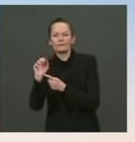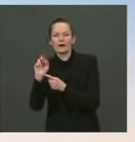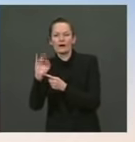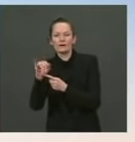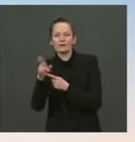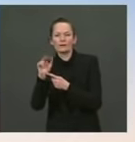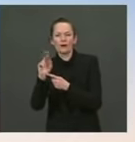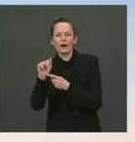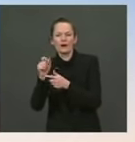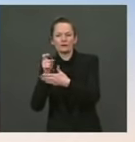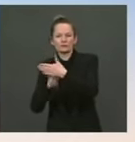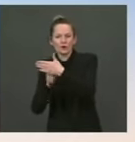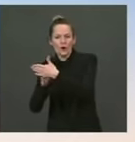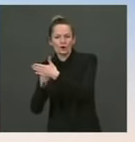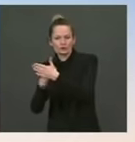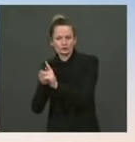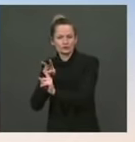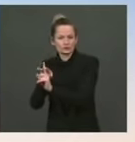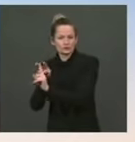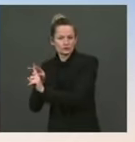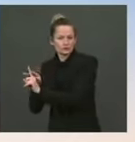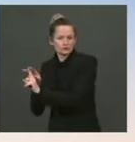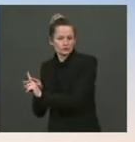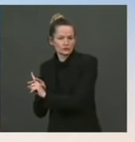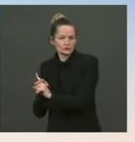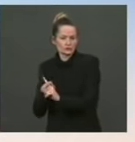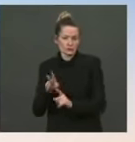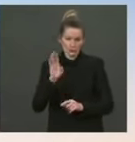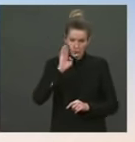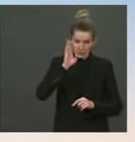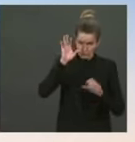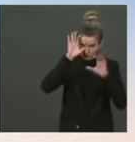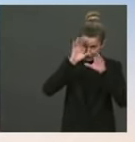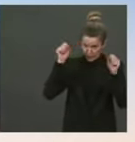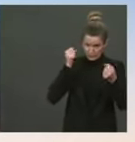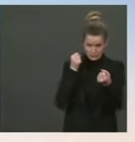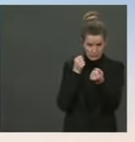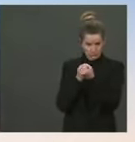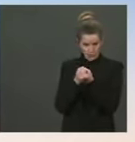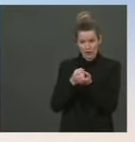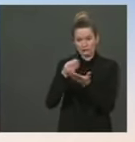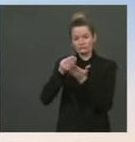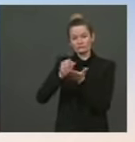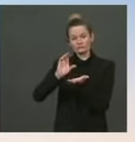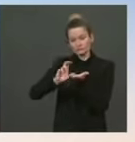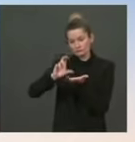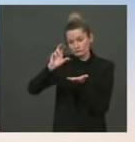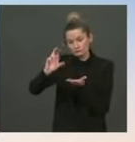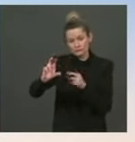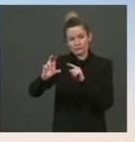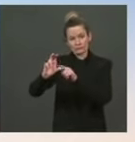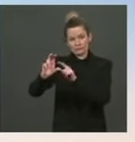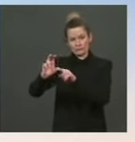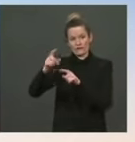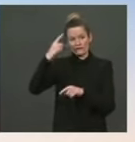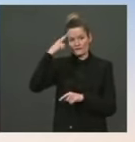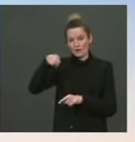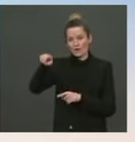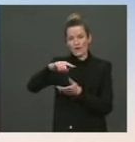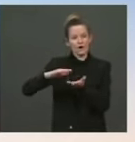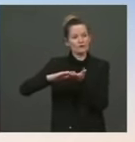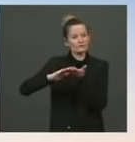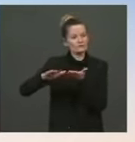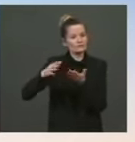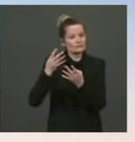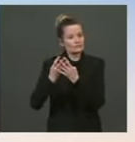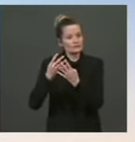He does not support defunding the police. He thinks measures like that will make us less safe and he would not support legislation that includes it. What